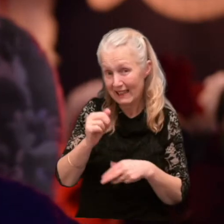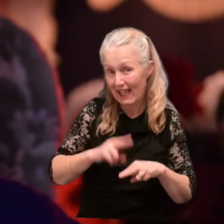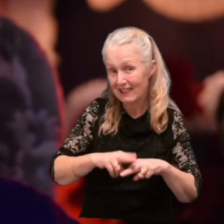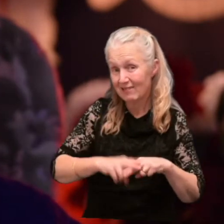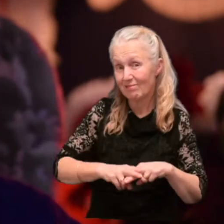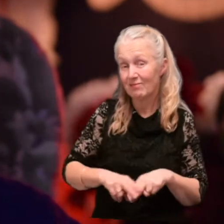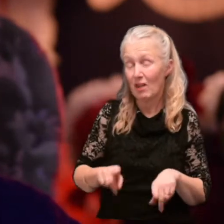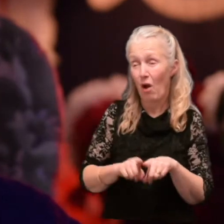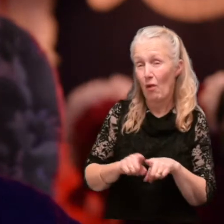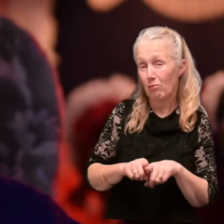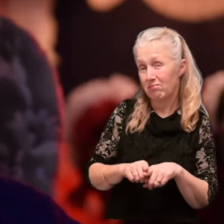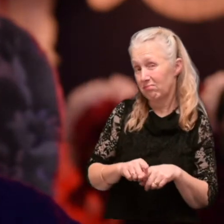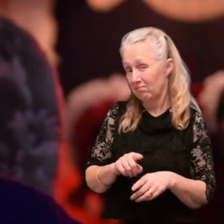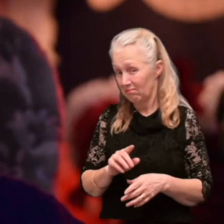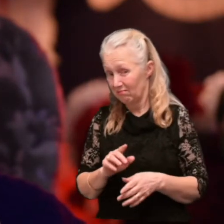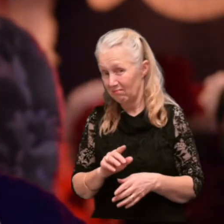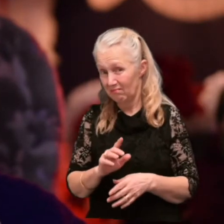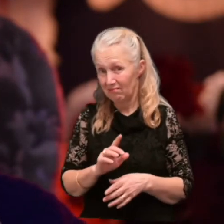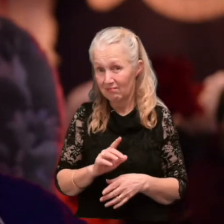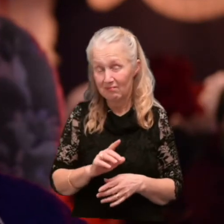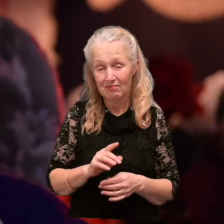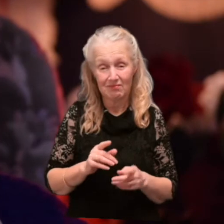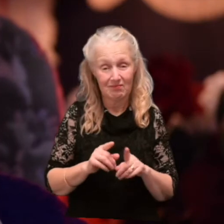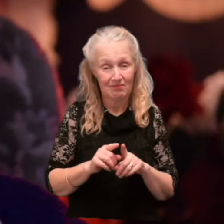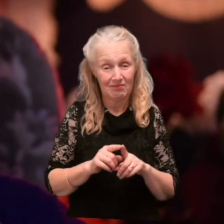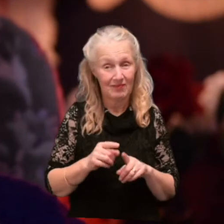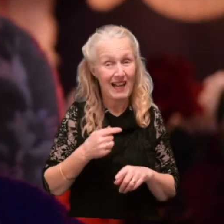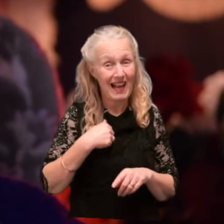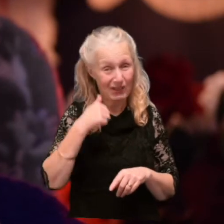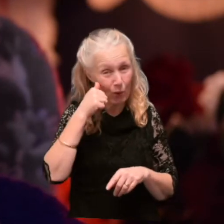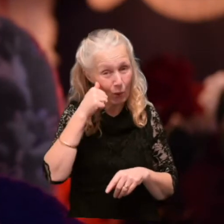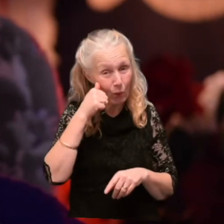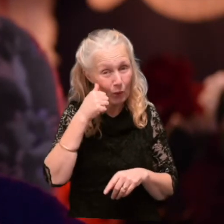Although, between you and me, I know that he did.